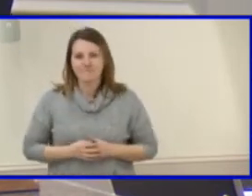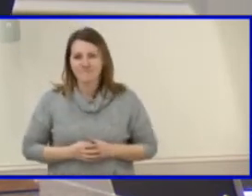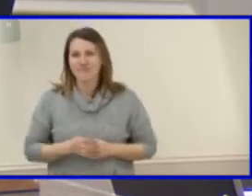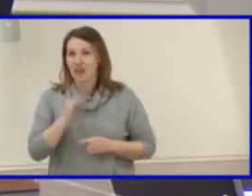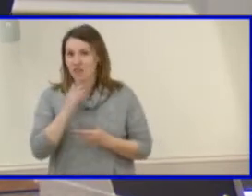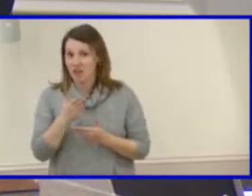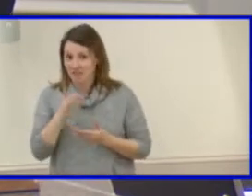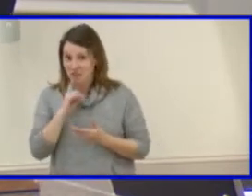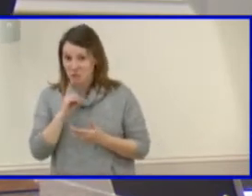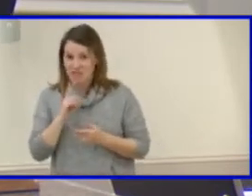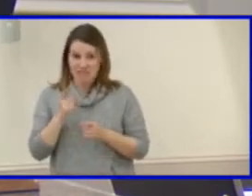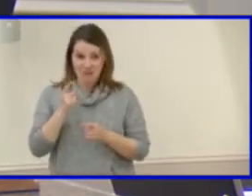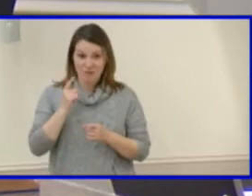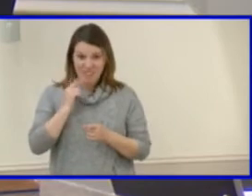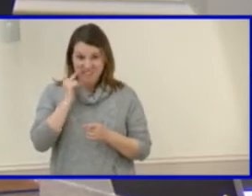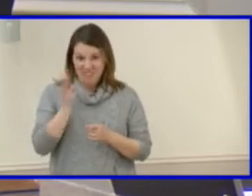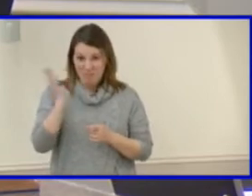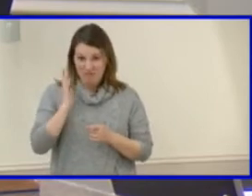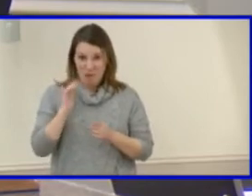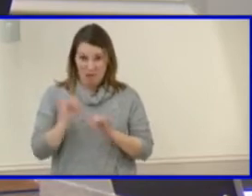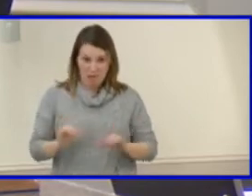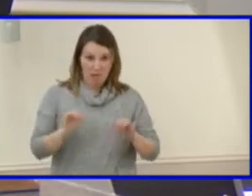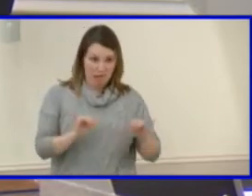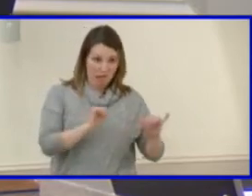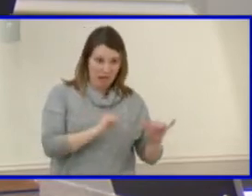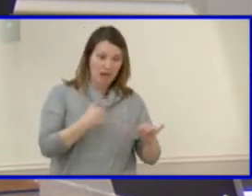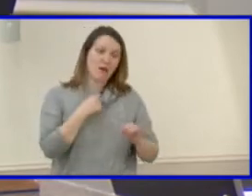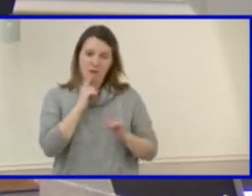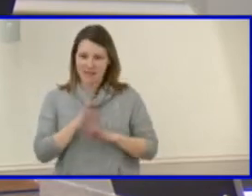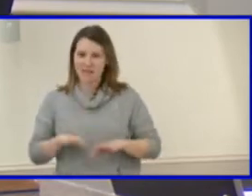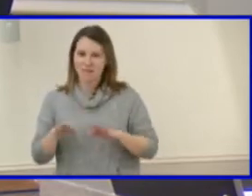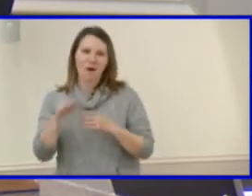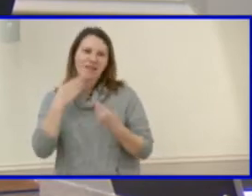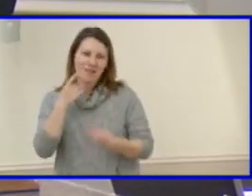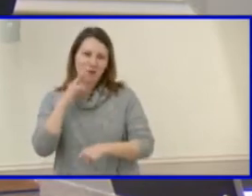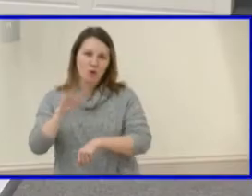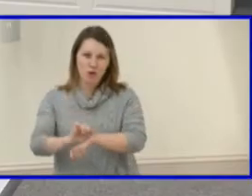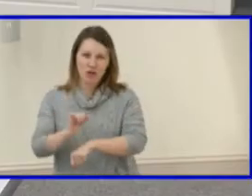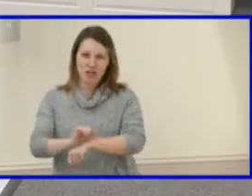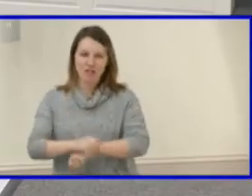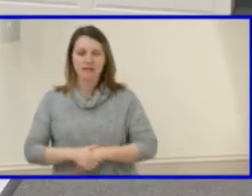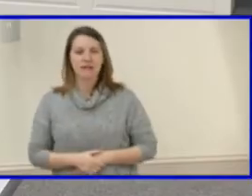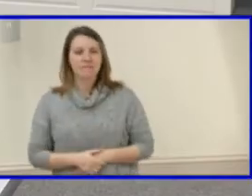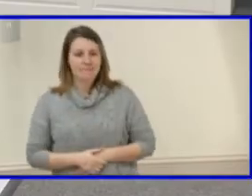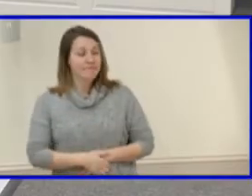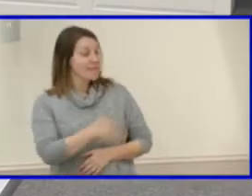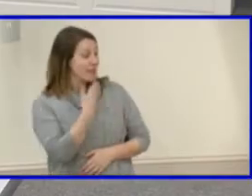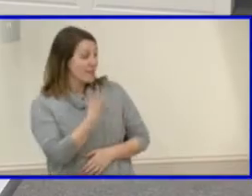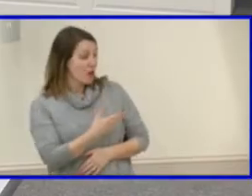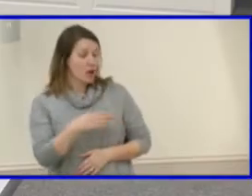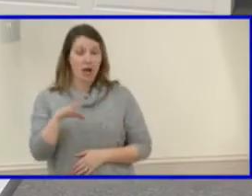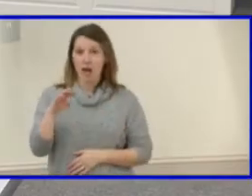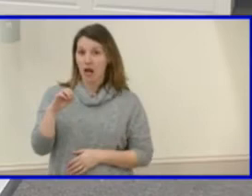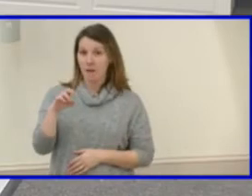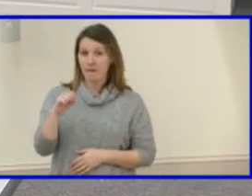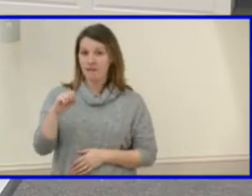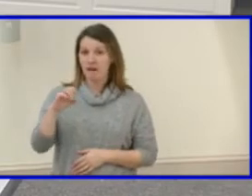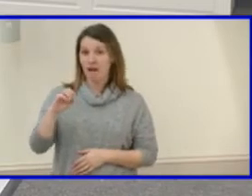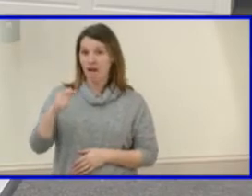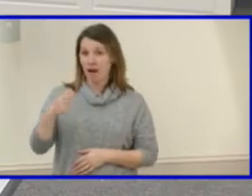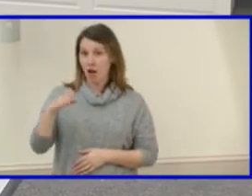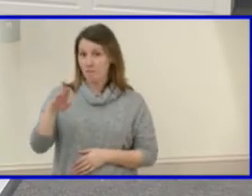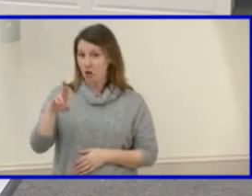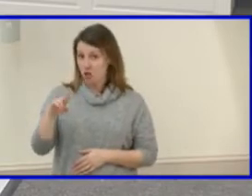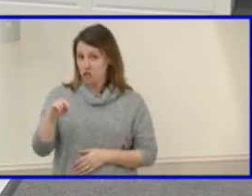truly are important to the core of who we are. So thank you for your work on this. Thank you so much, Ms. Ogburn. Just